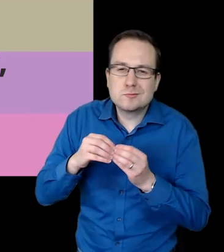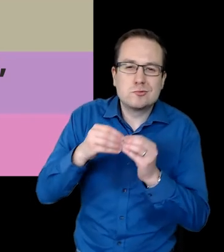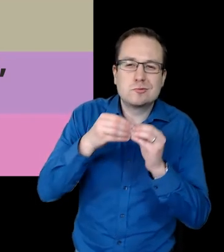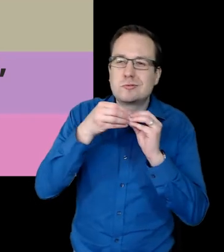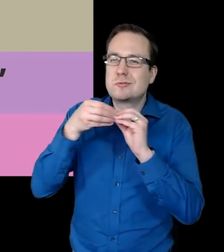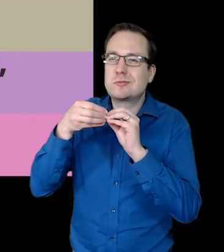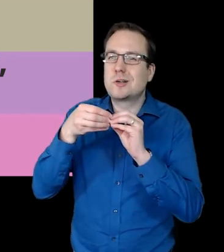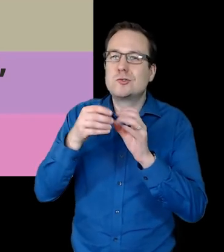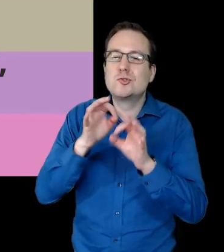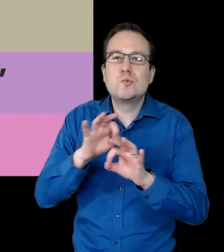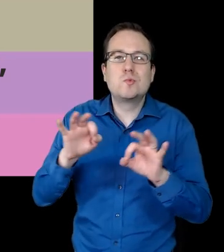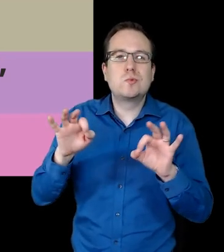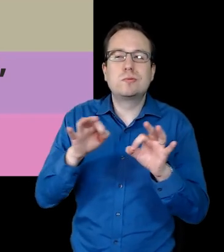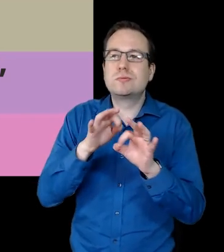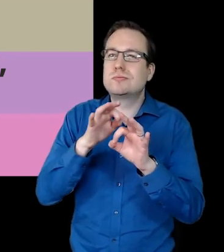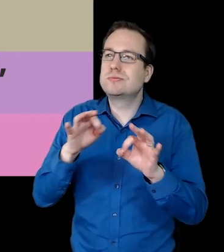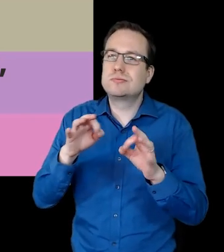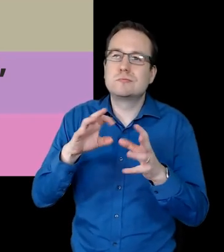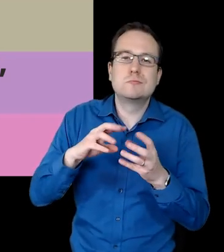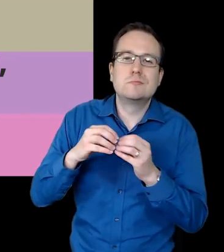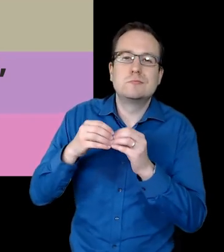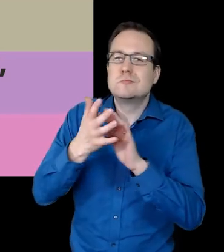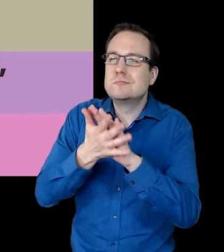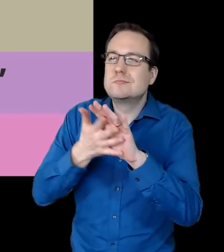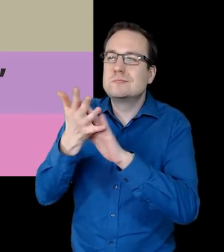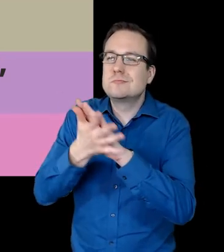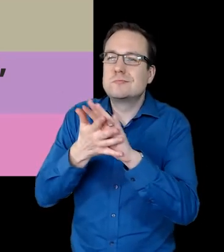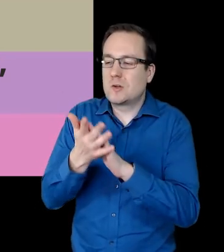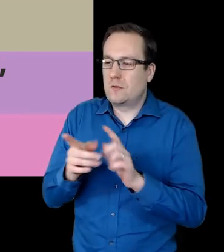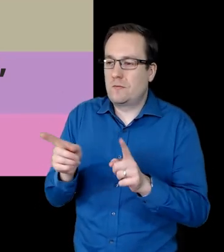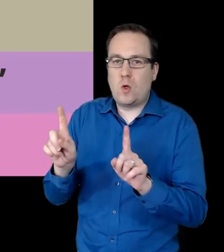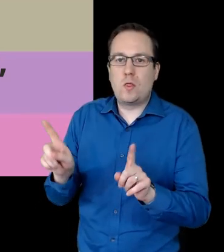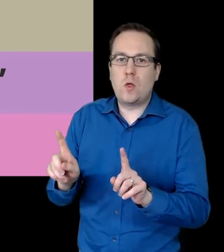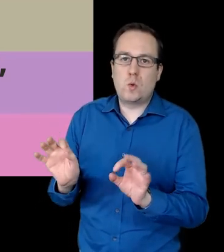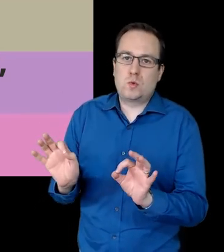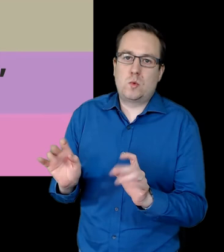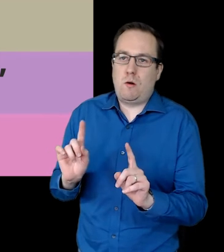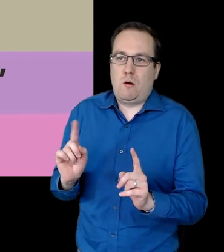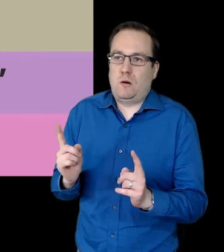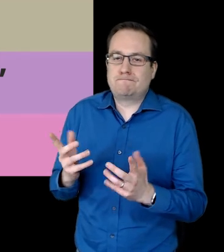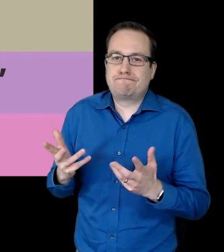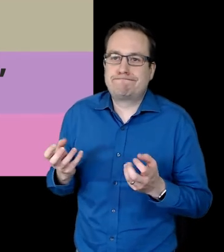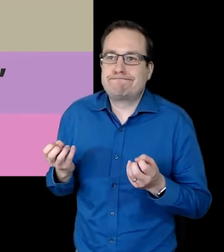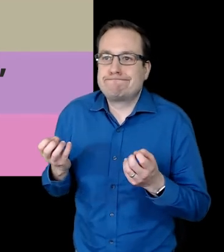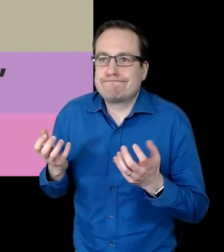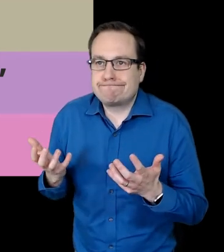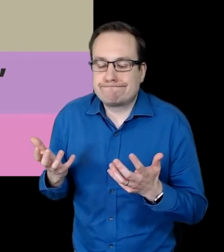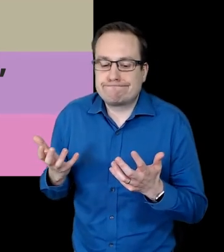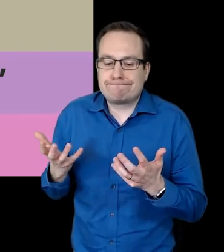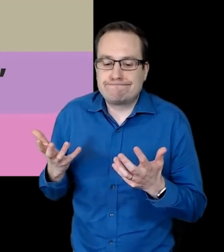make the tunes of those who sing no song